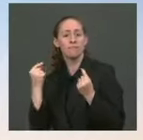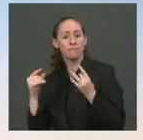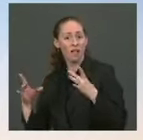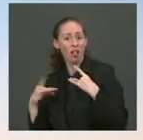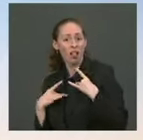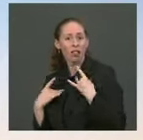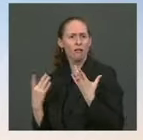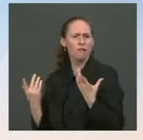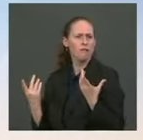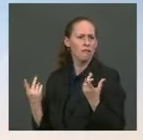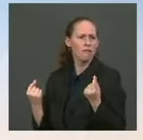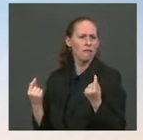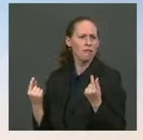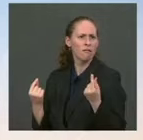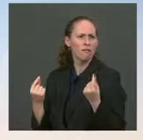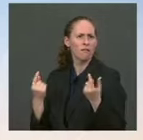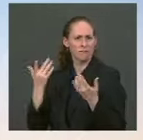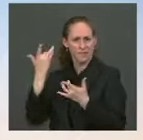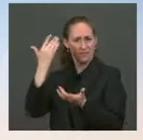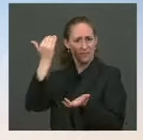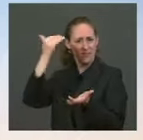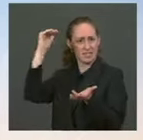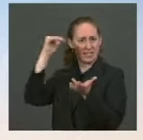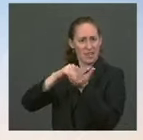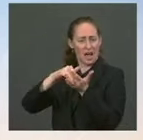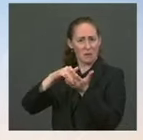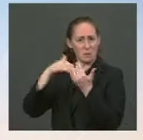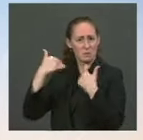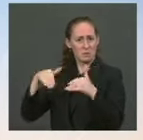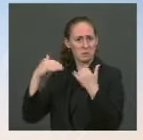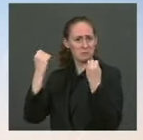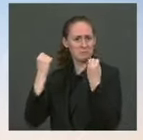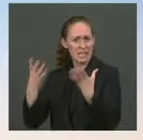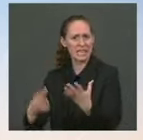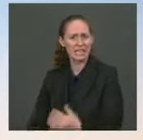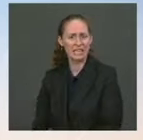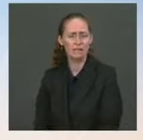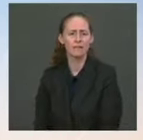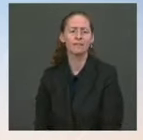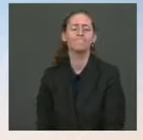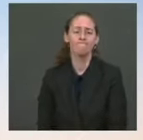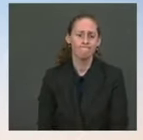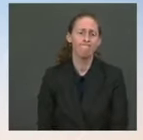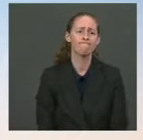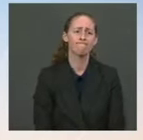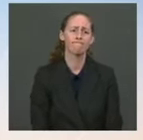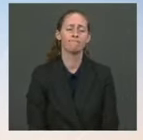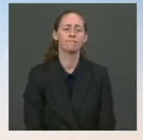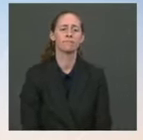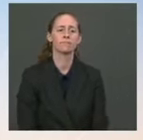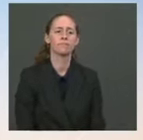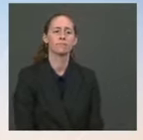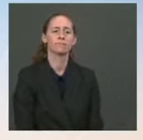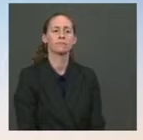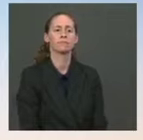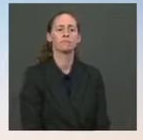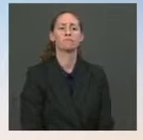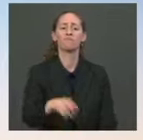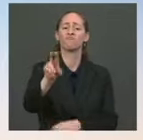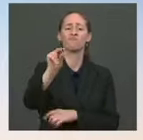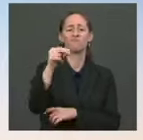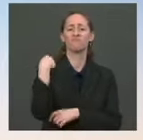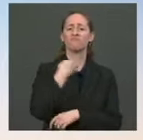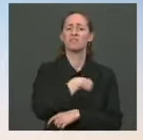among this group of 15,000, you said? Yes. So we did not test that